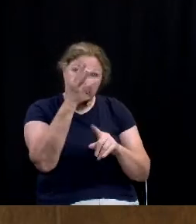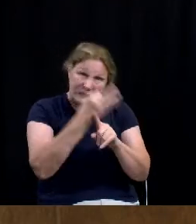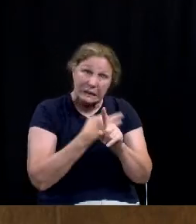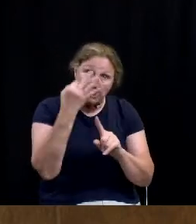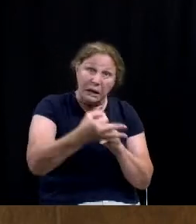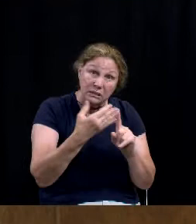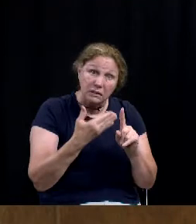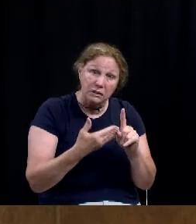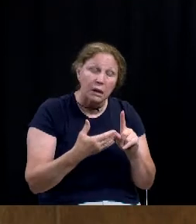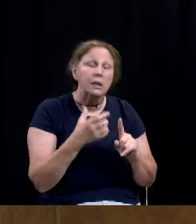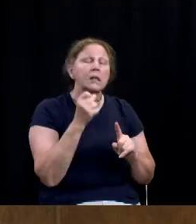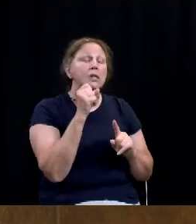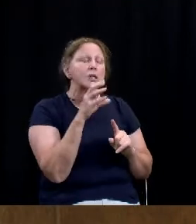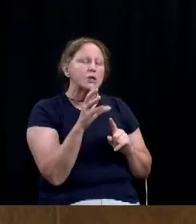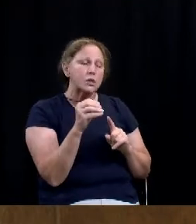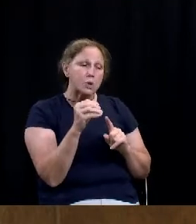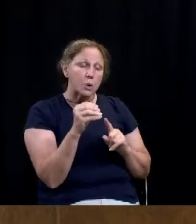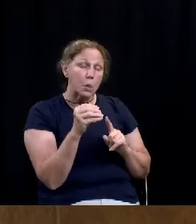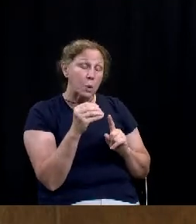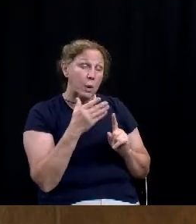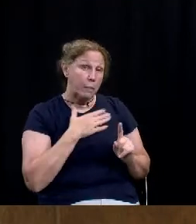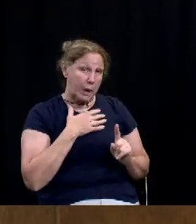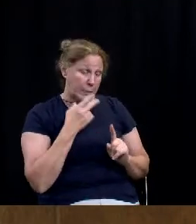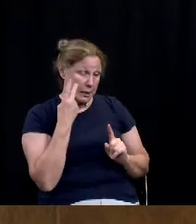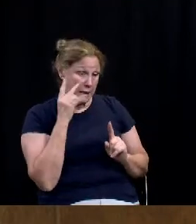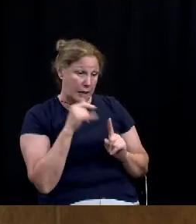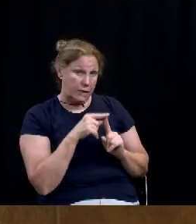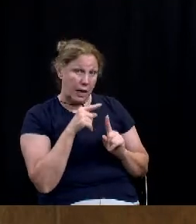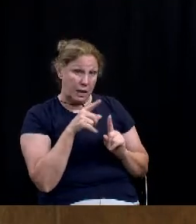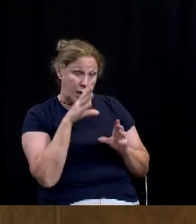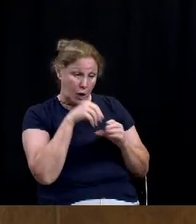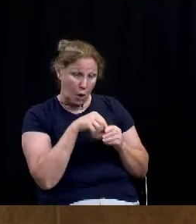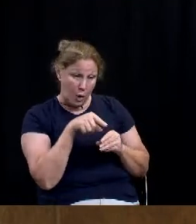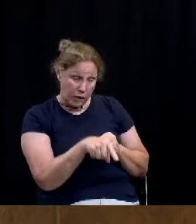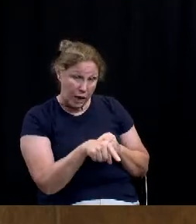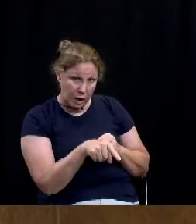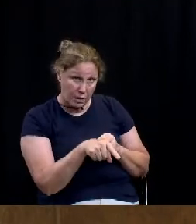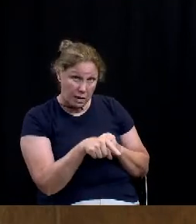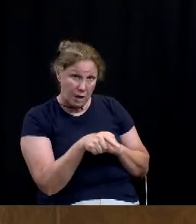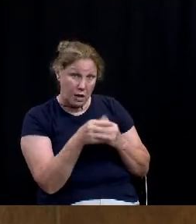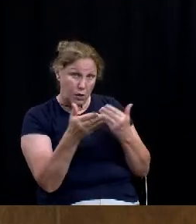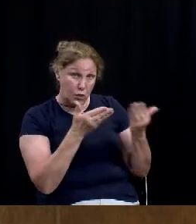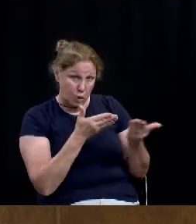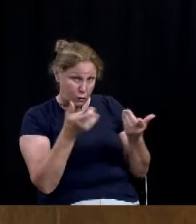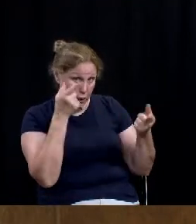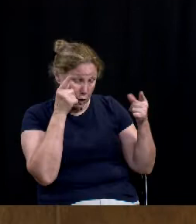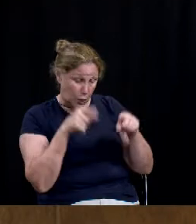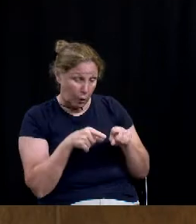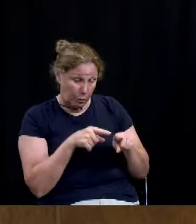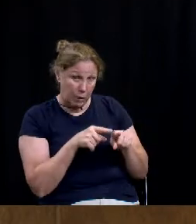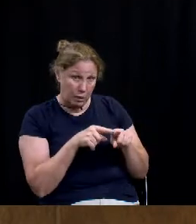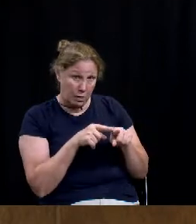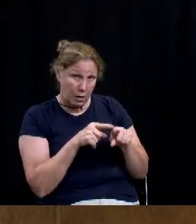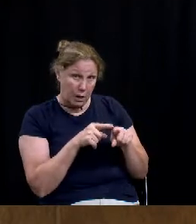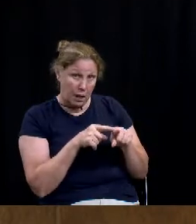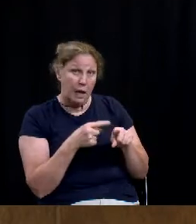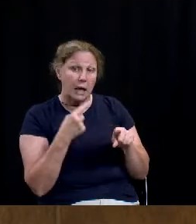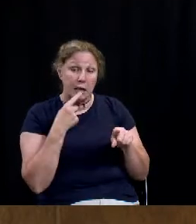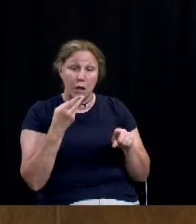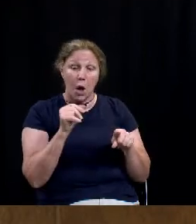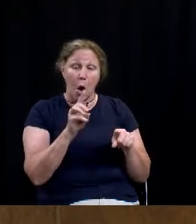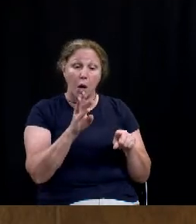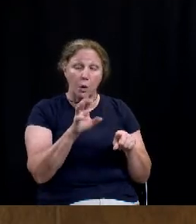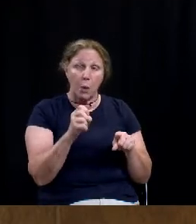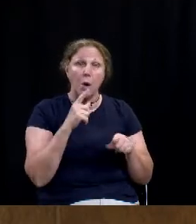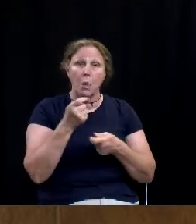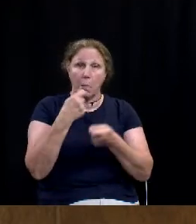And so I'm glad to see that as part of this annual service agreement that says that hardware will be upgraded